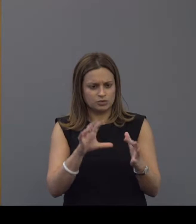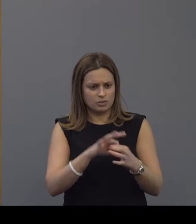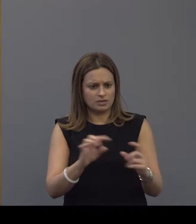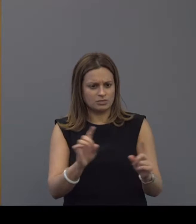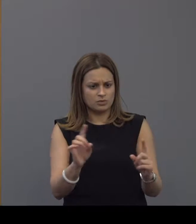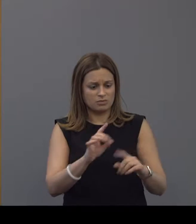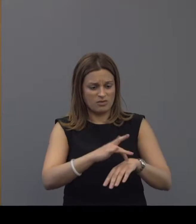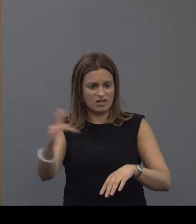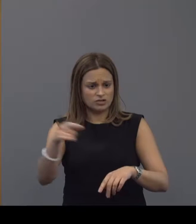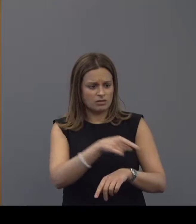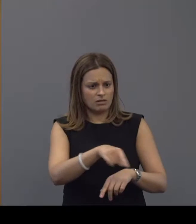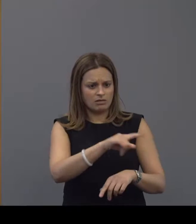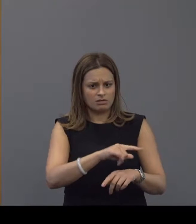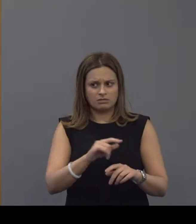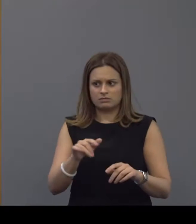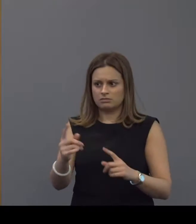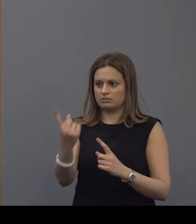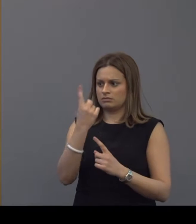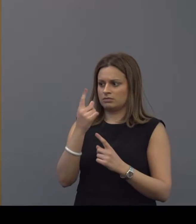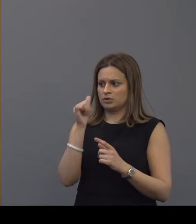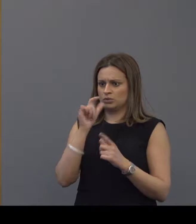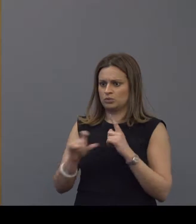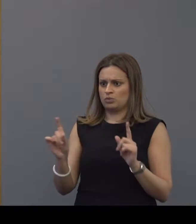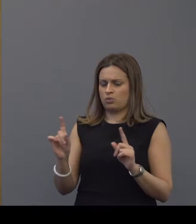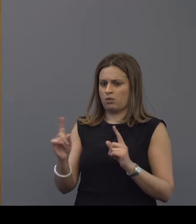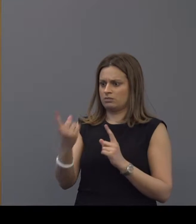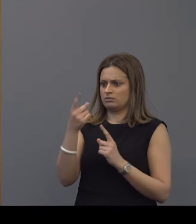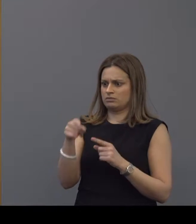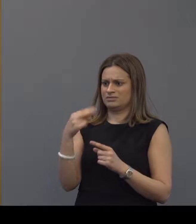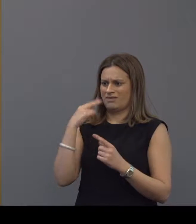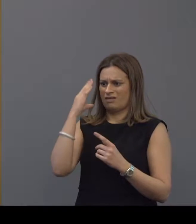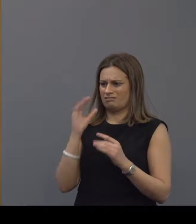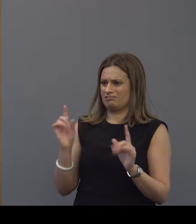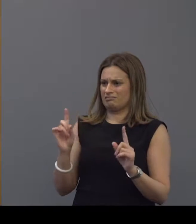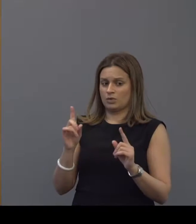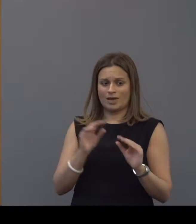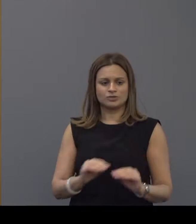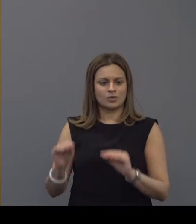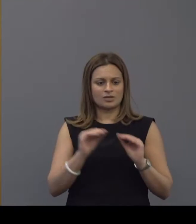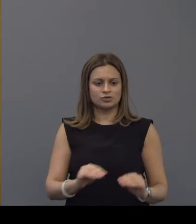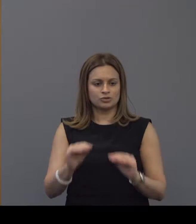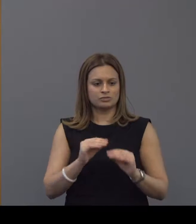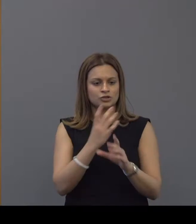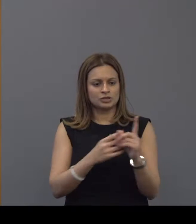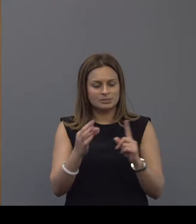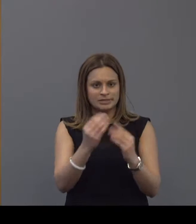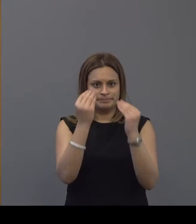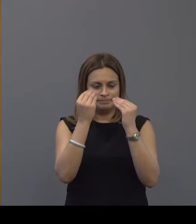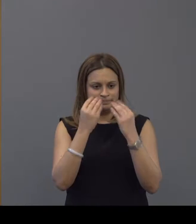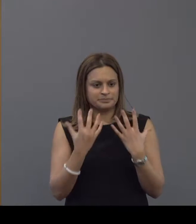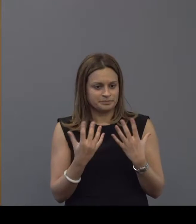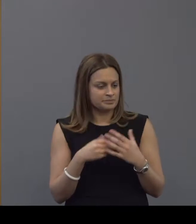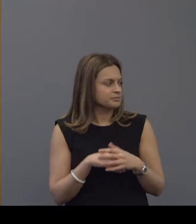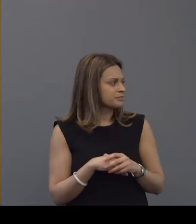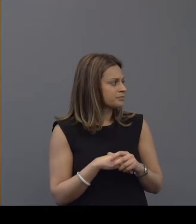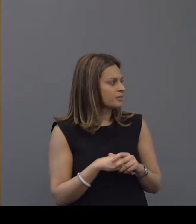terms of professionals knowing what to do with that patient that's in front of them there's much more to do around education and training and we